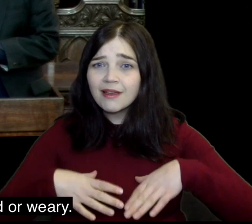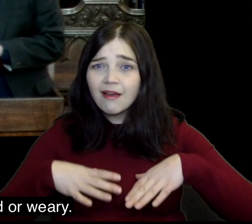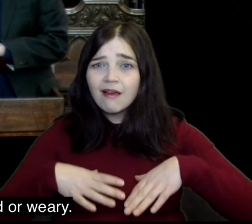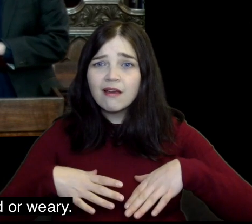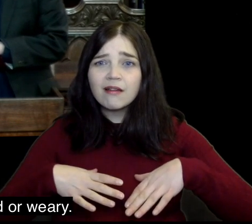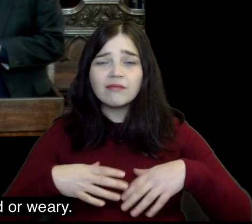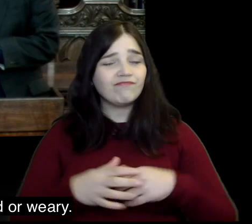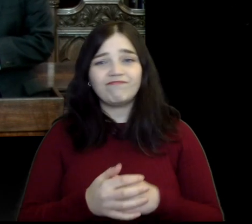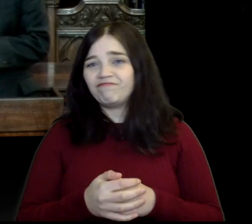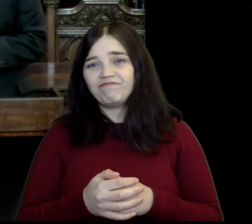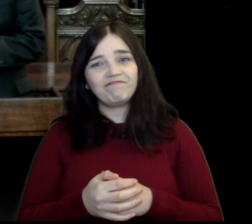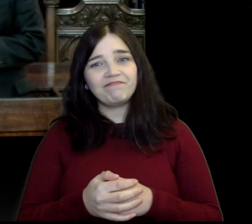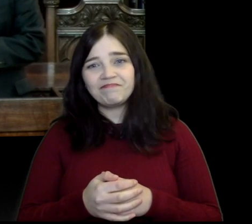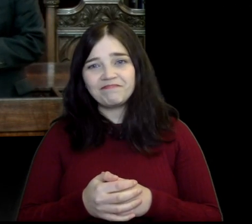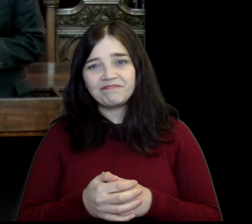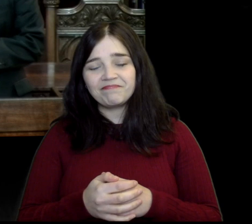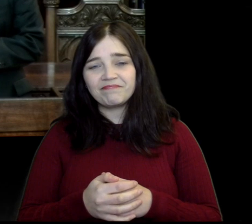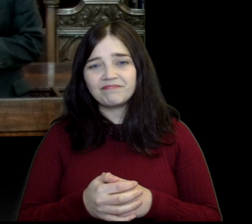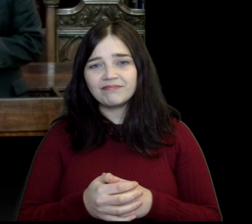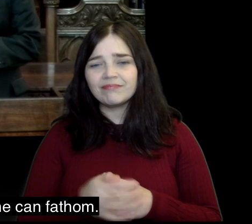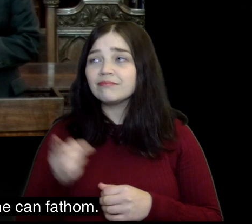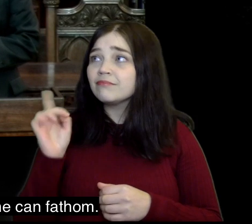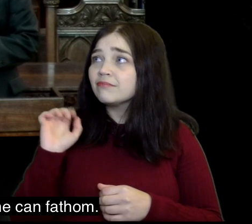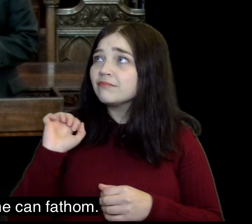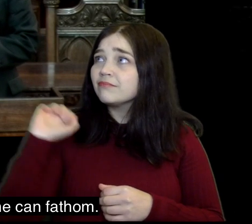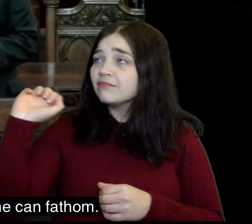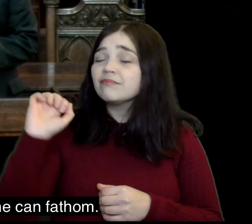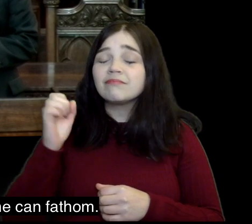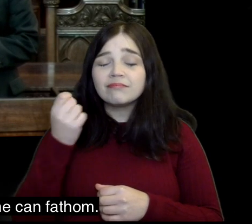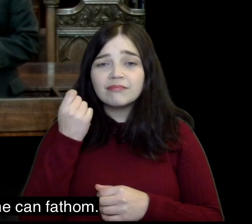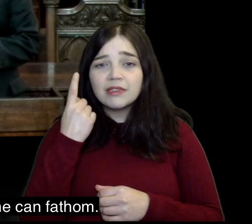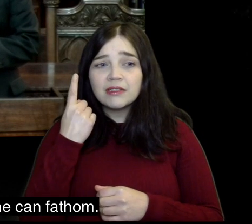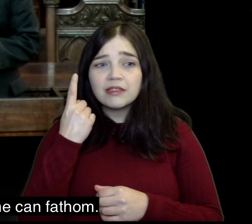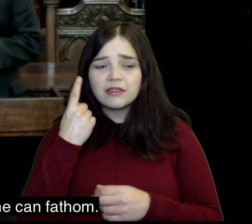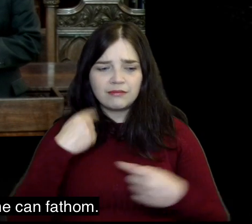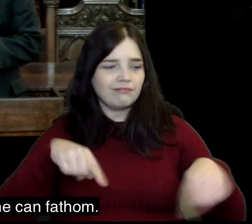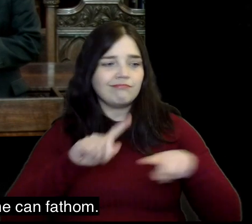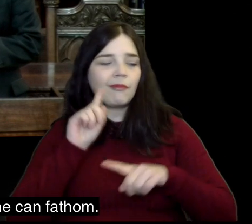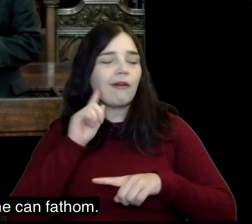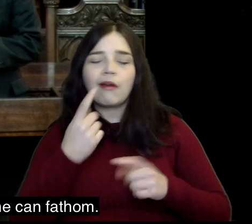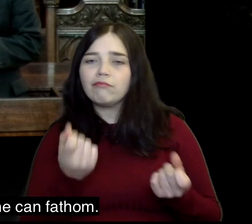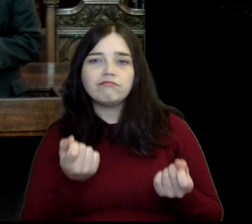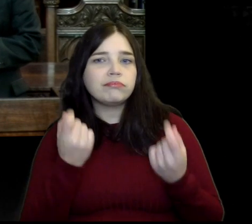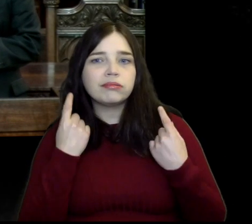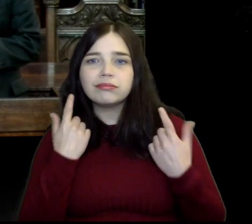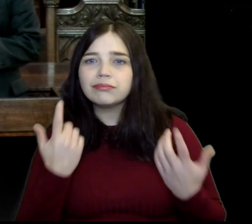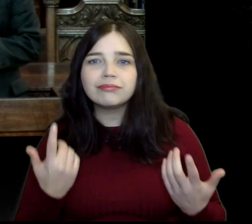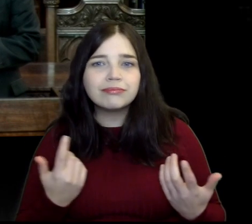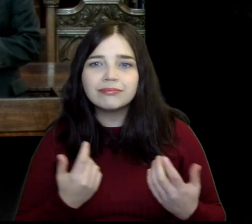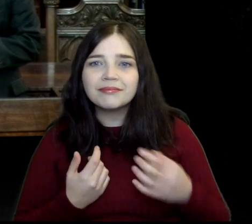tired or weary. His understanding no one can fathom.